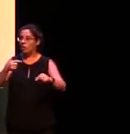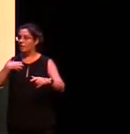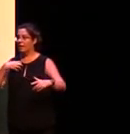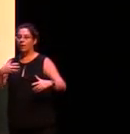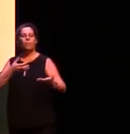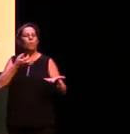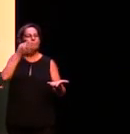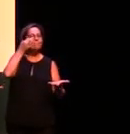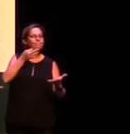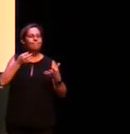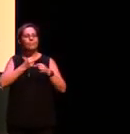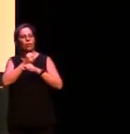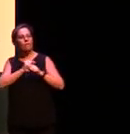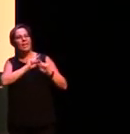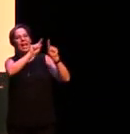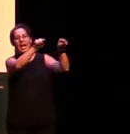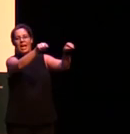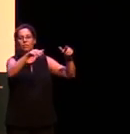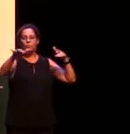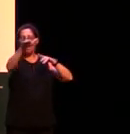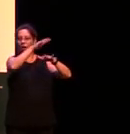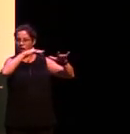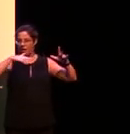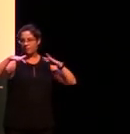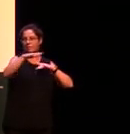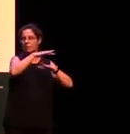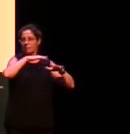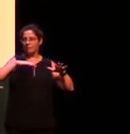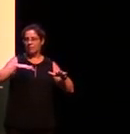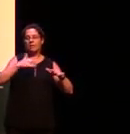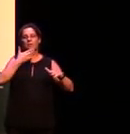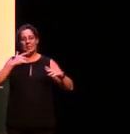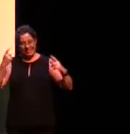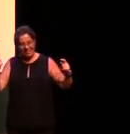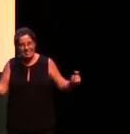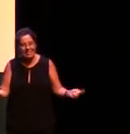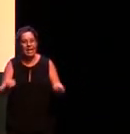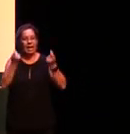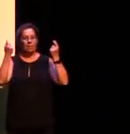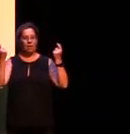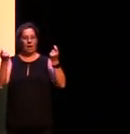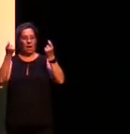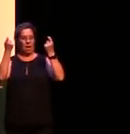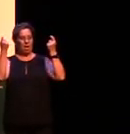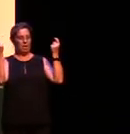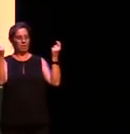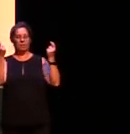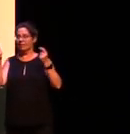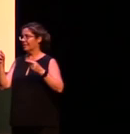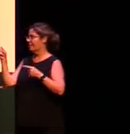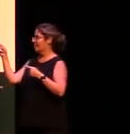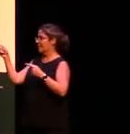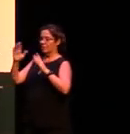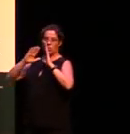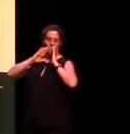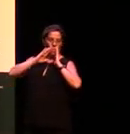refreshments outside, please join us there and mingle and celebrate not just the wondrous languages